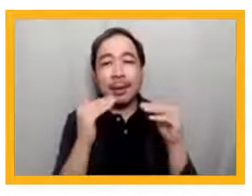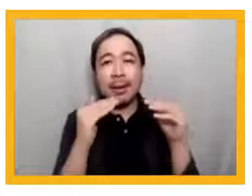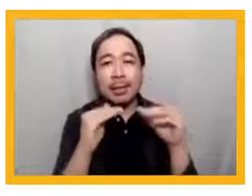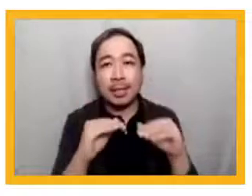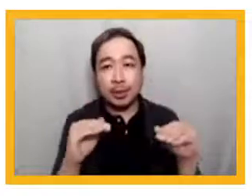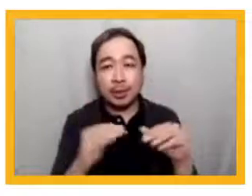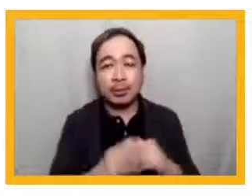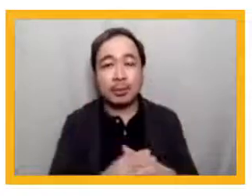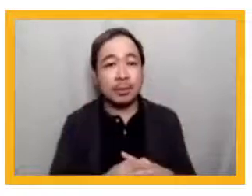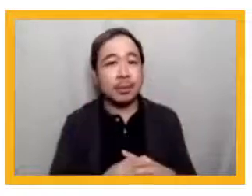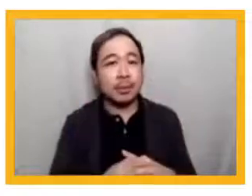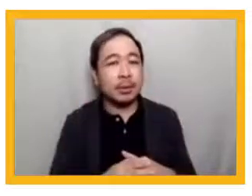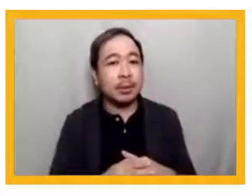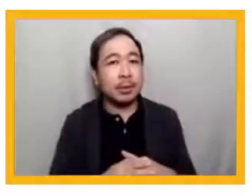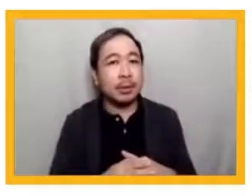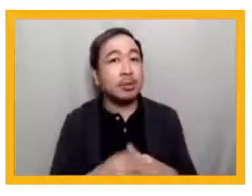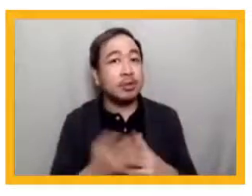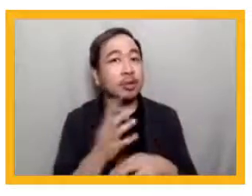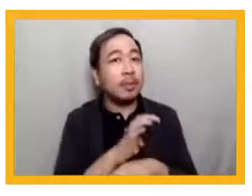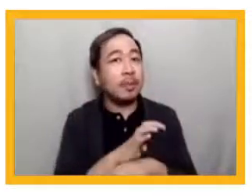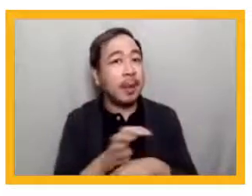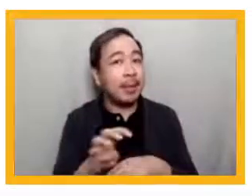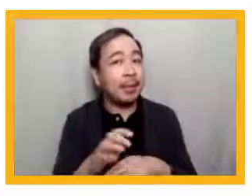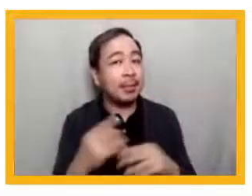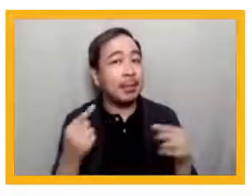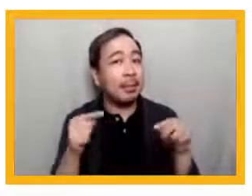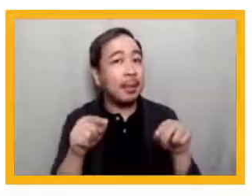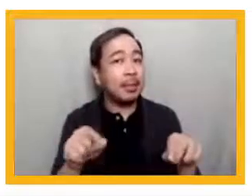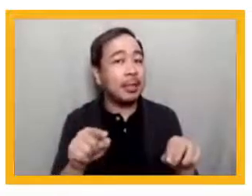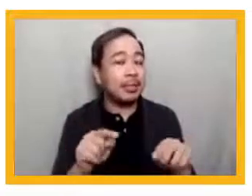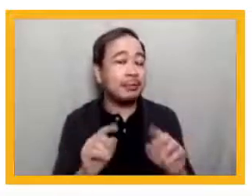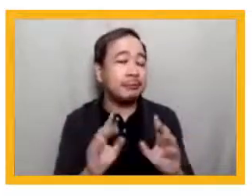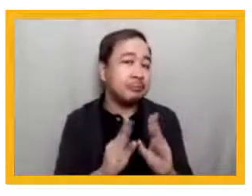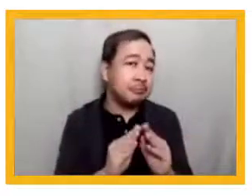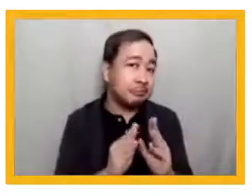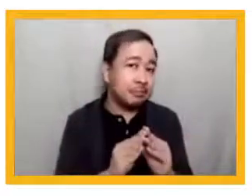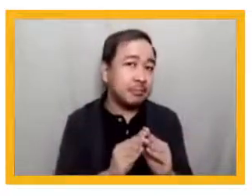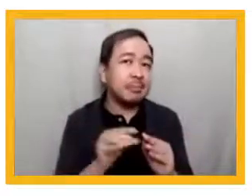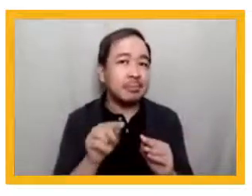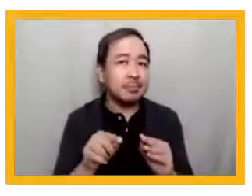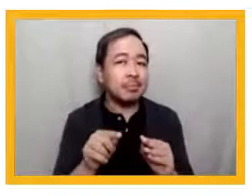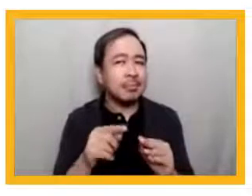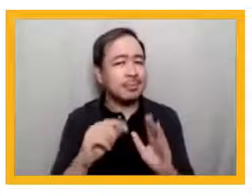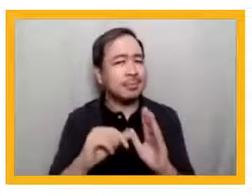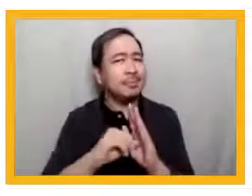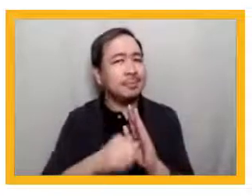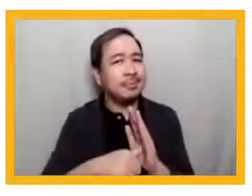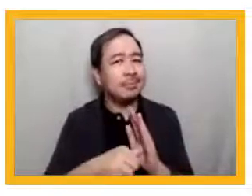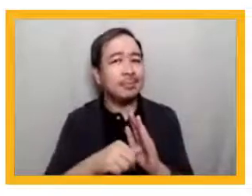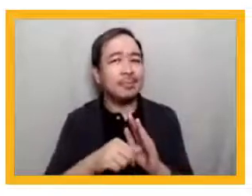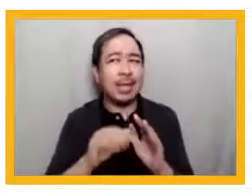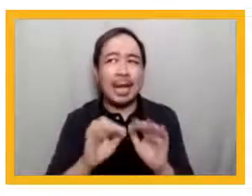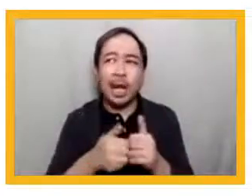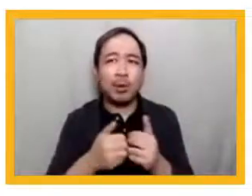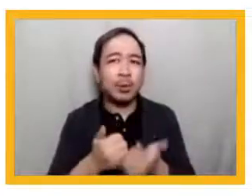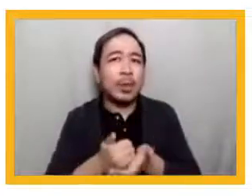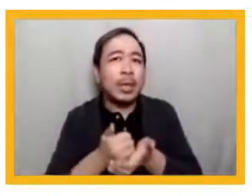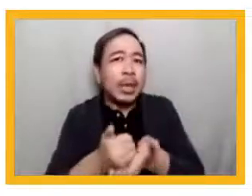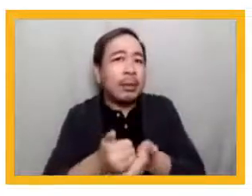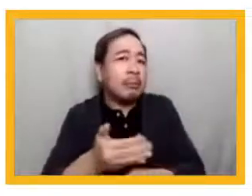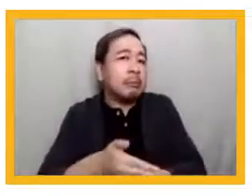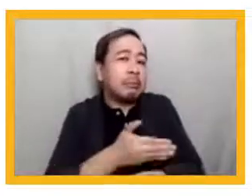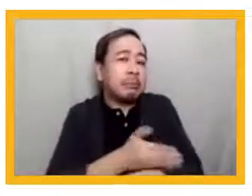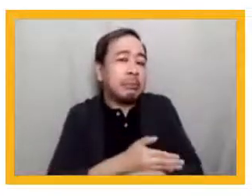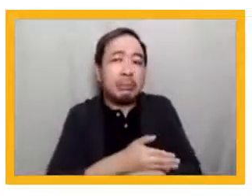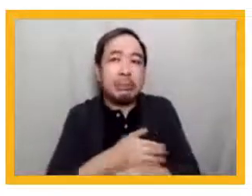Today's plenary panel discussion and the parallel panel discussion highlighted the importance of developing quality teachers, a theme that echoed through the days